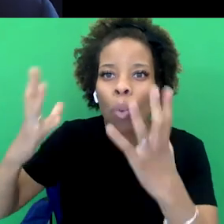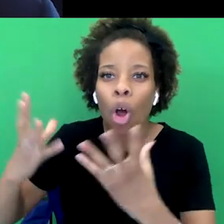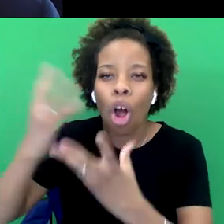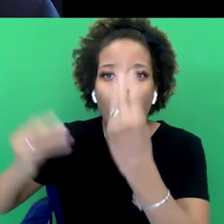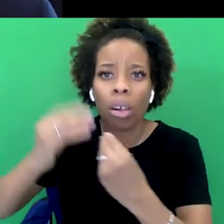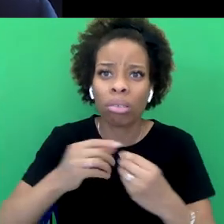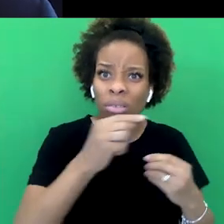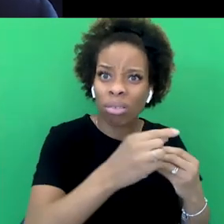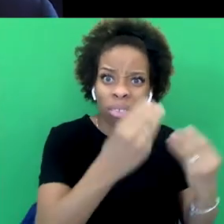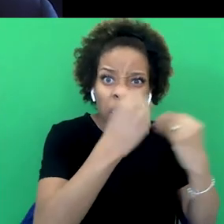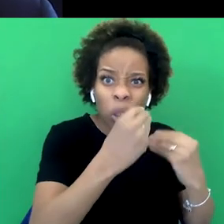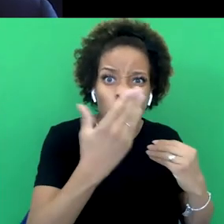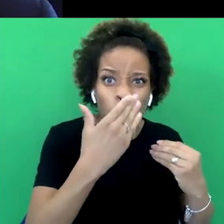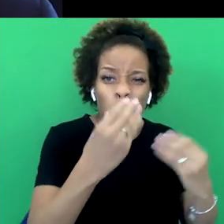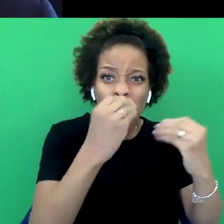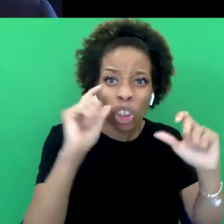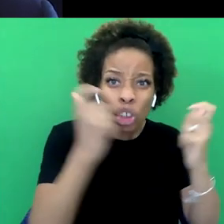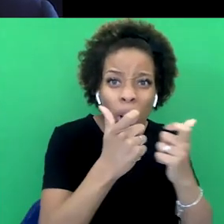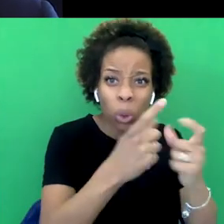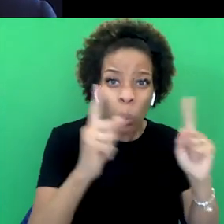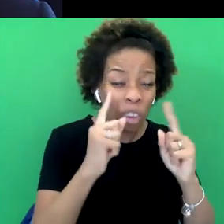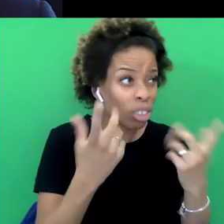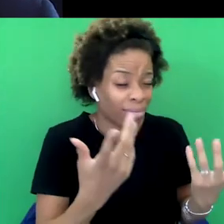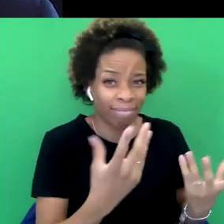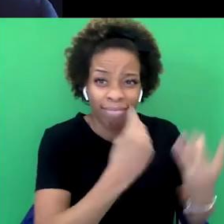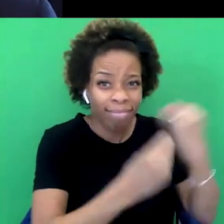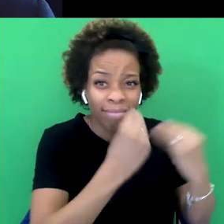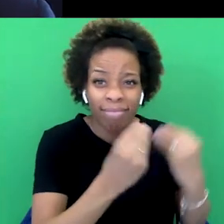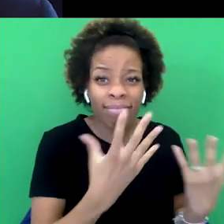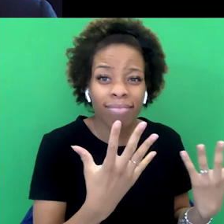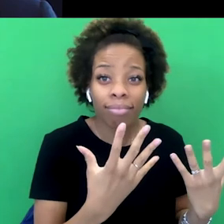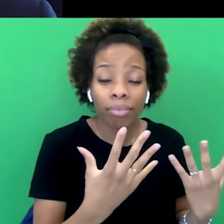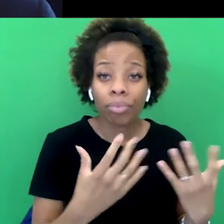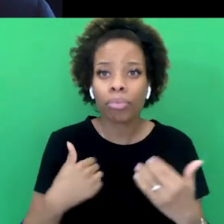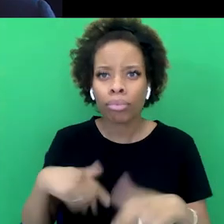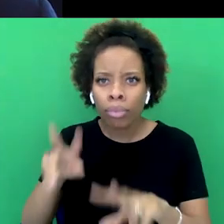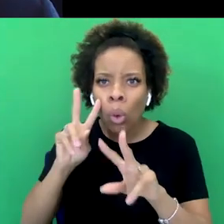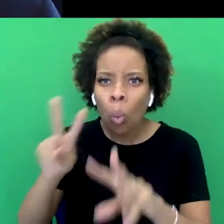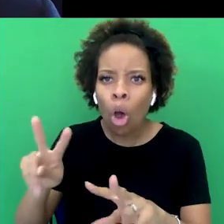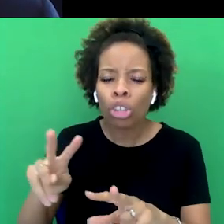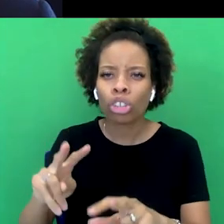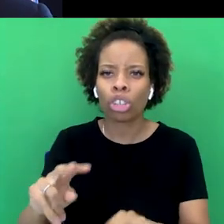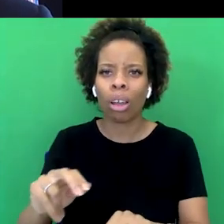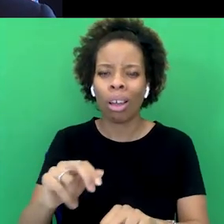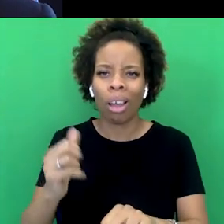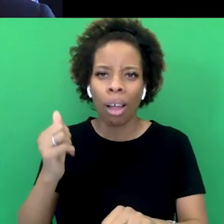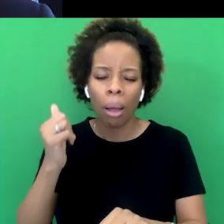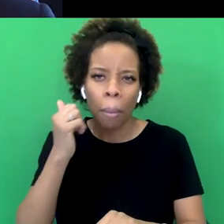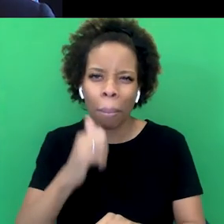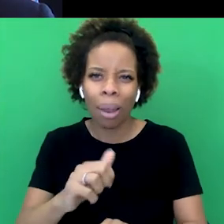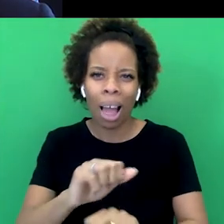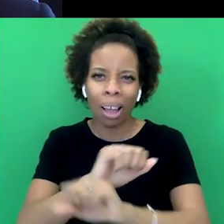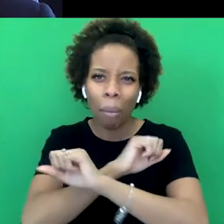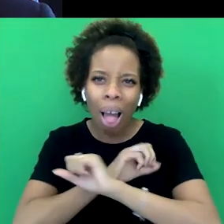they follow the Brown History account, you know, on Instagram. They watch Black Panther, they talk about it, they understand